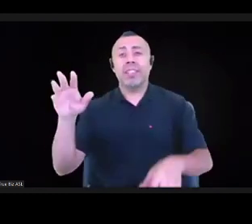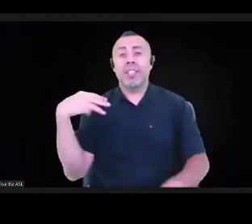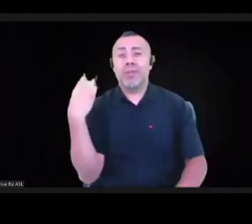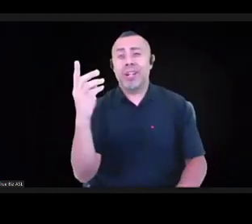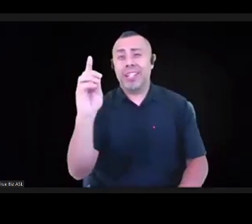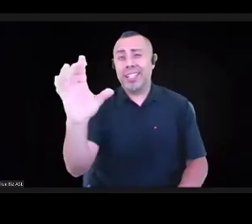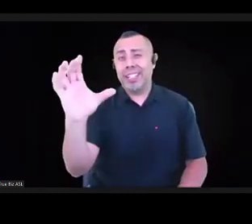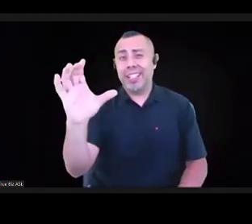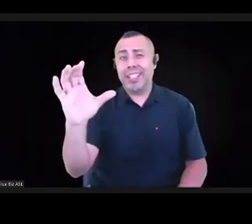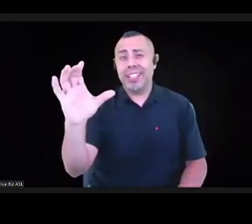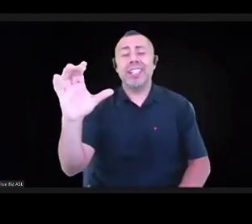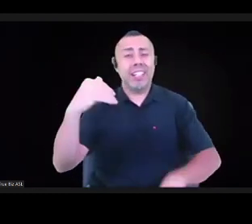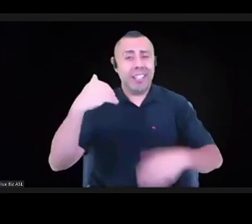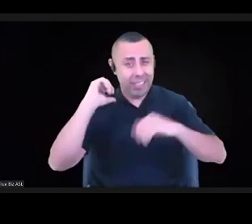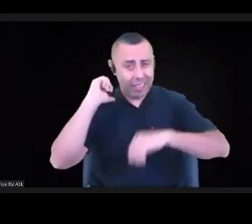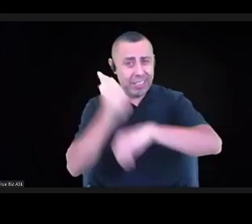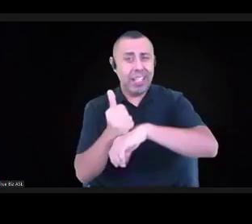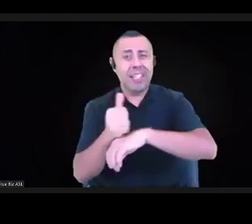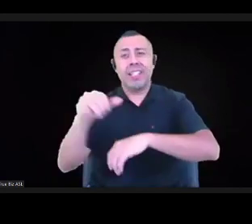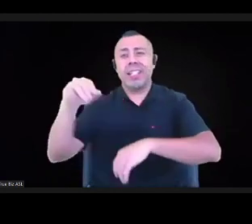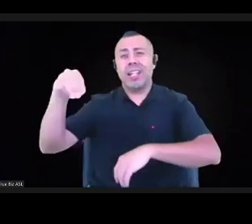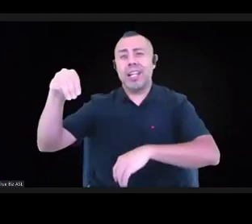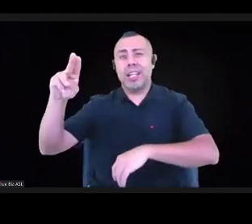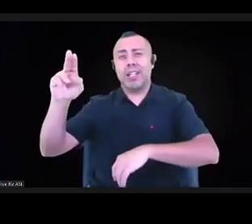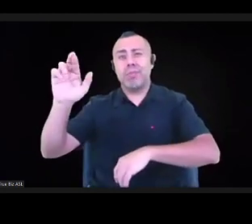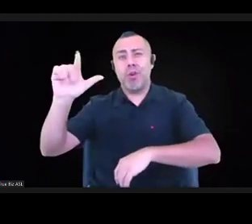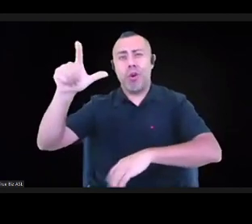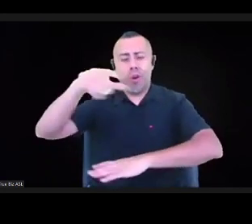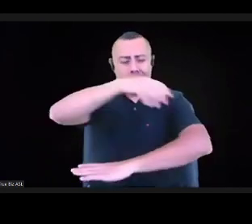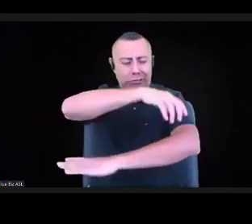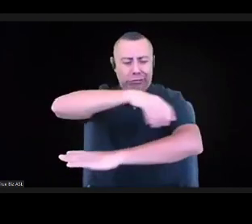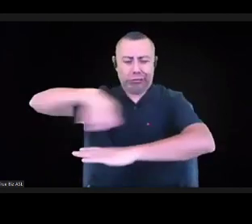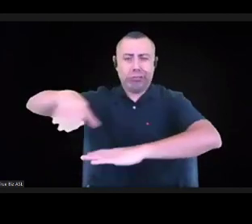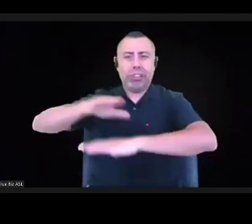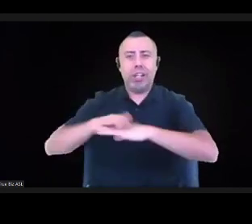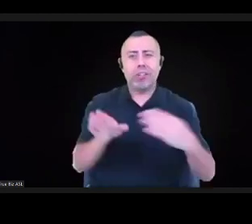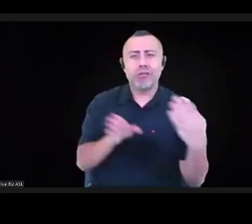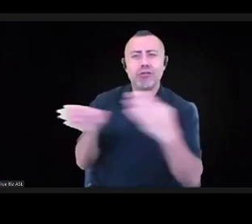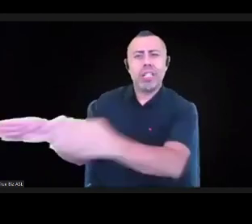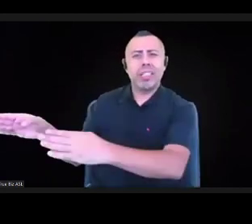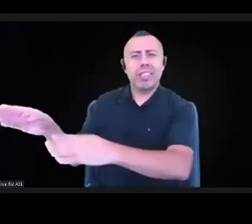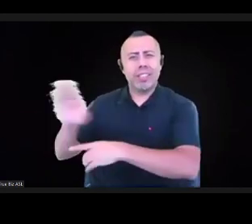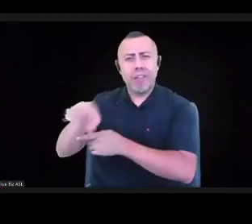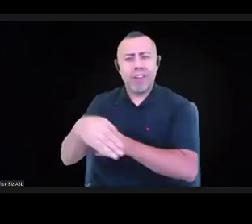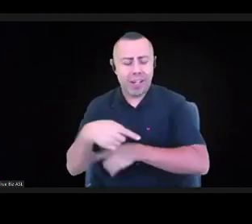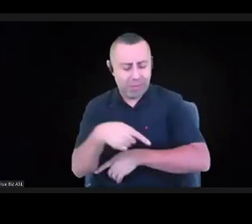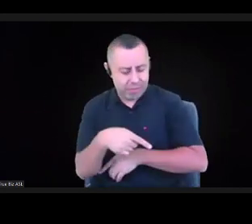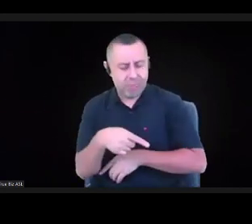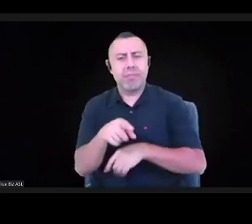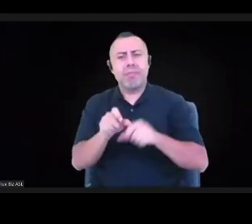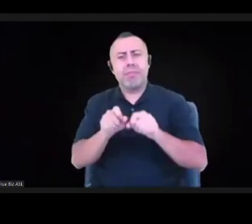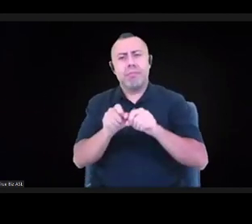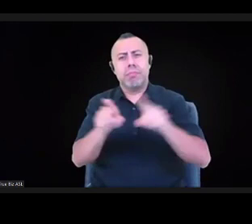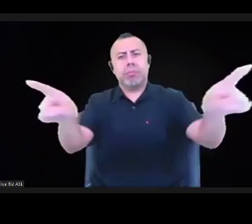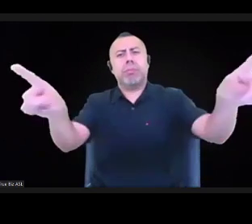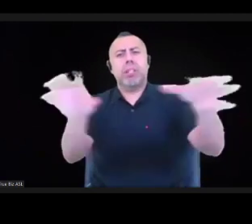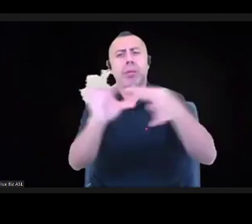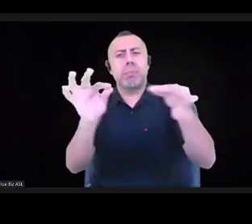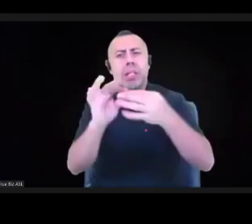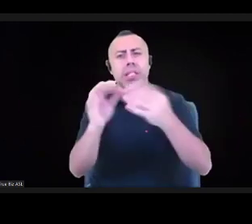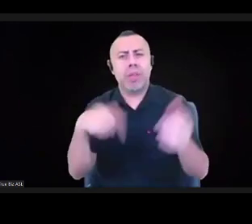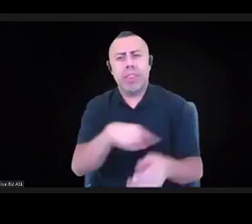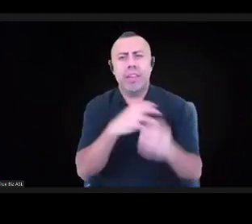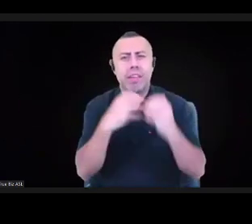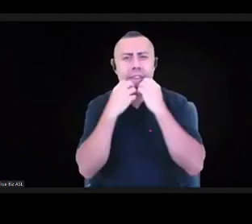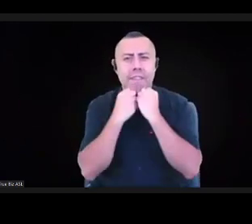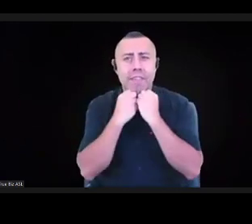send a message around their values. It's also worth noting that the organizers in D.C. painted their own mural